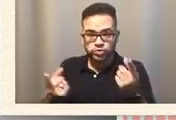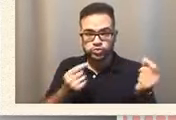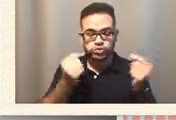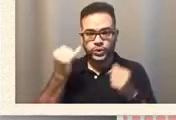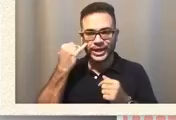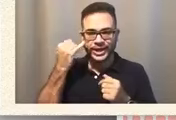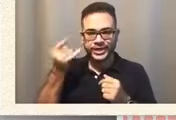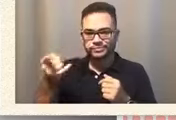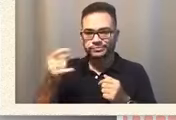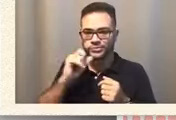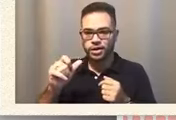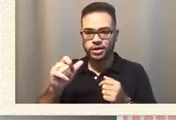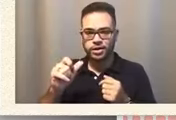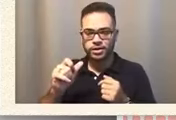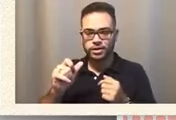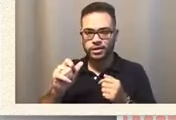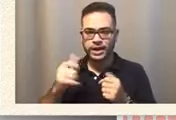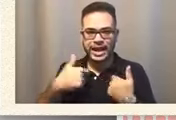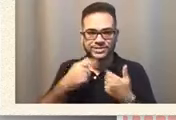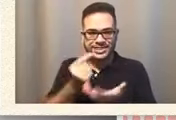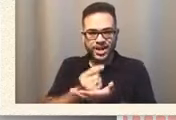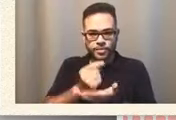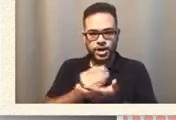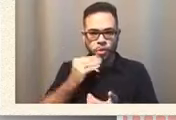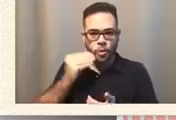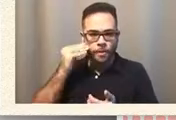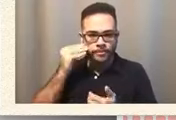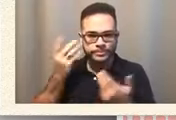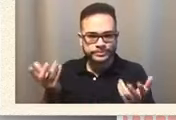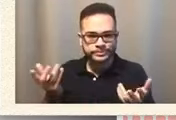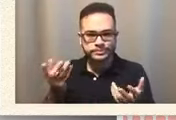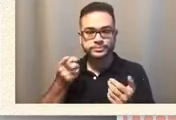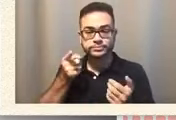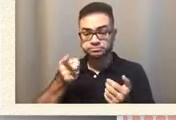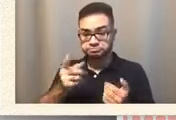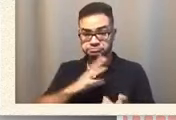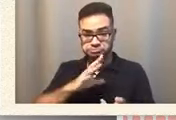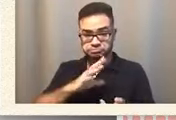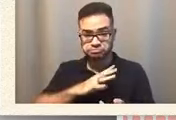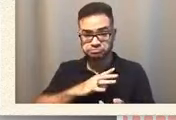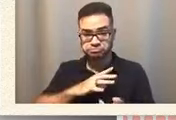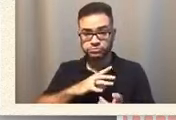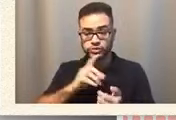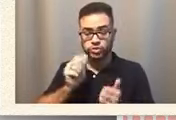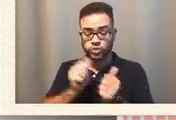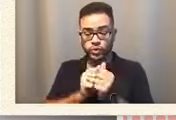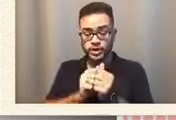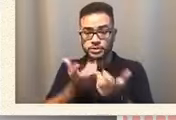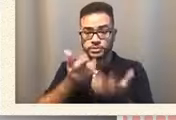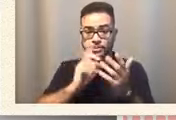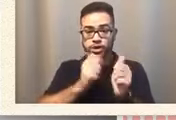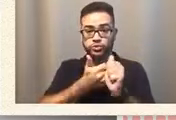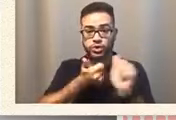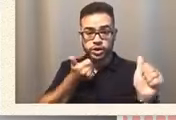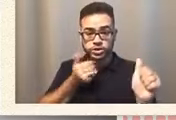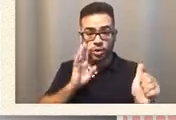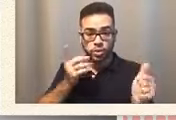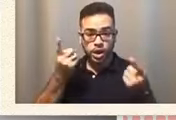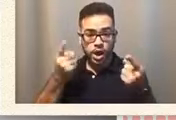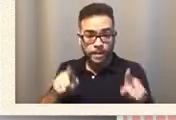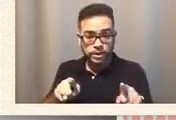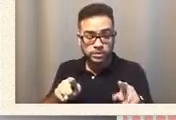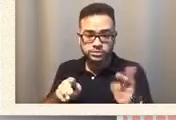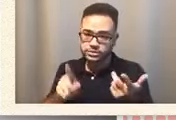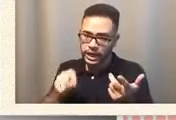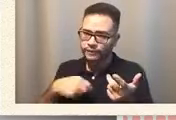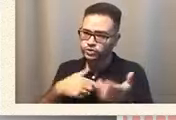to get therapies at home? Are you okay with the regression that might happen? So we need to ask a lot of